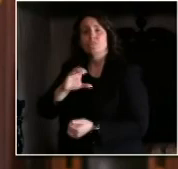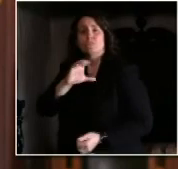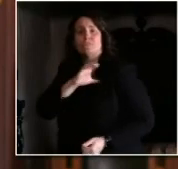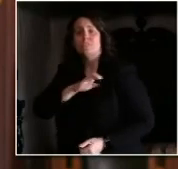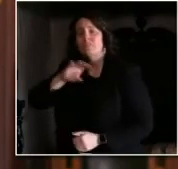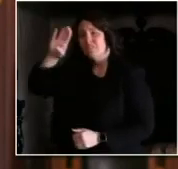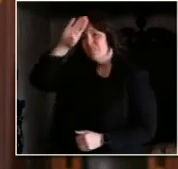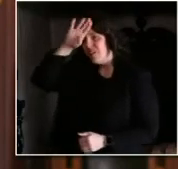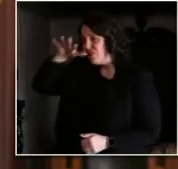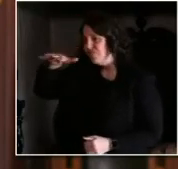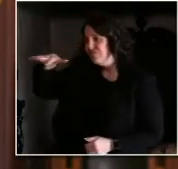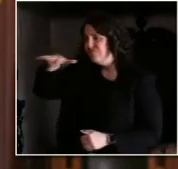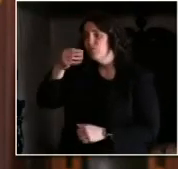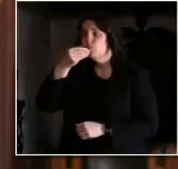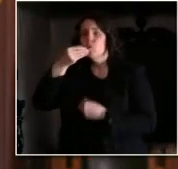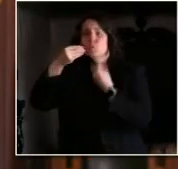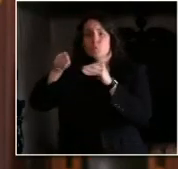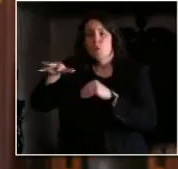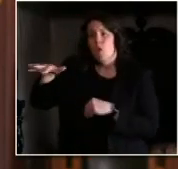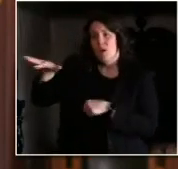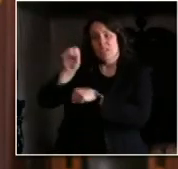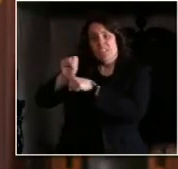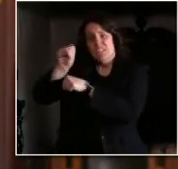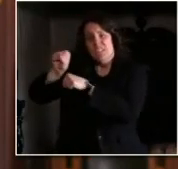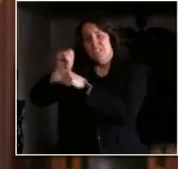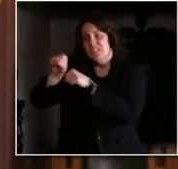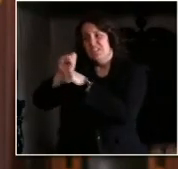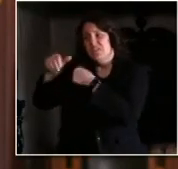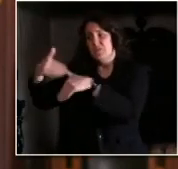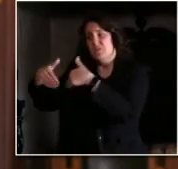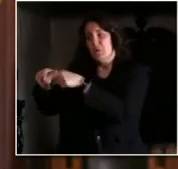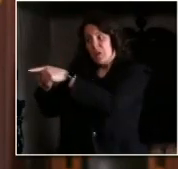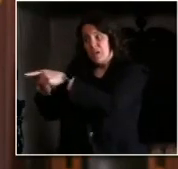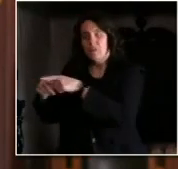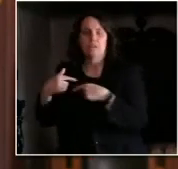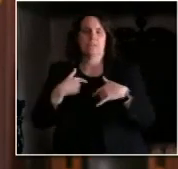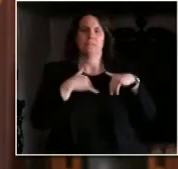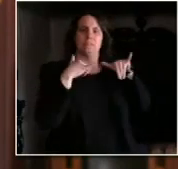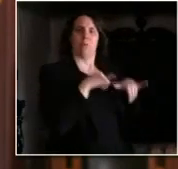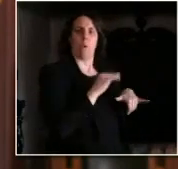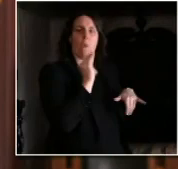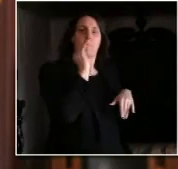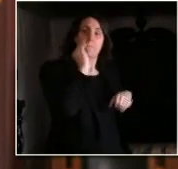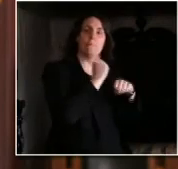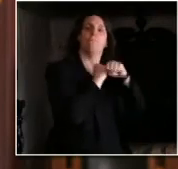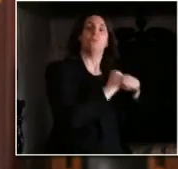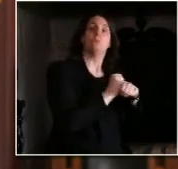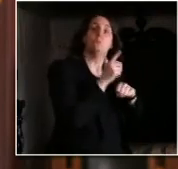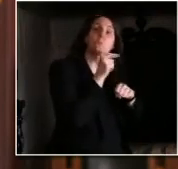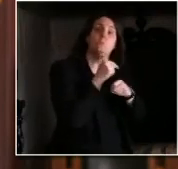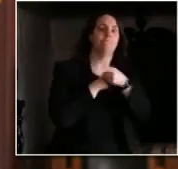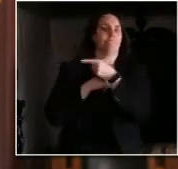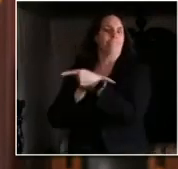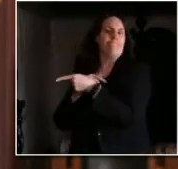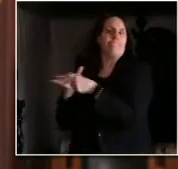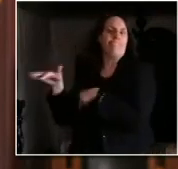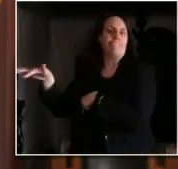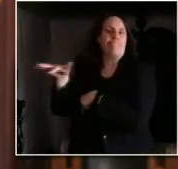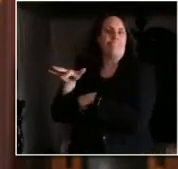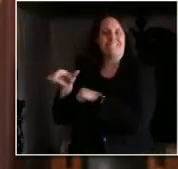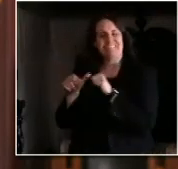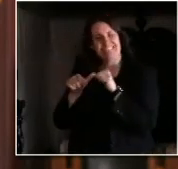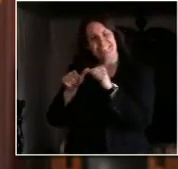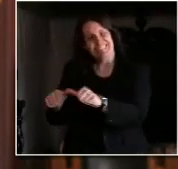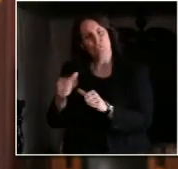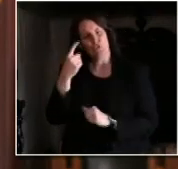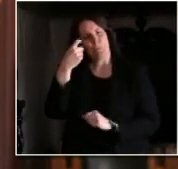safer at home a little longer, to take only essential trips a little longer, and to continue to follow quarantine and self-isolation guidance.